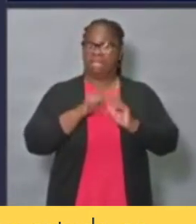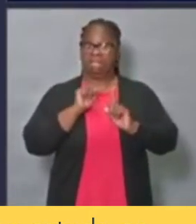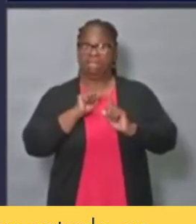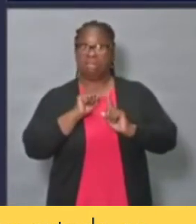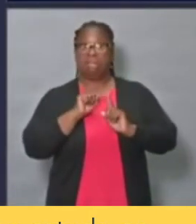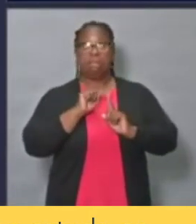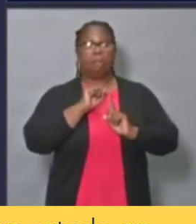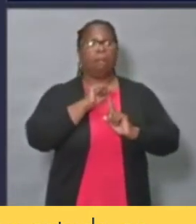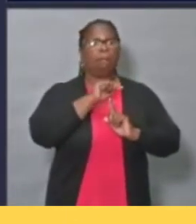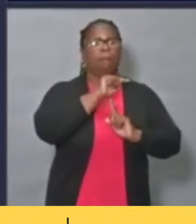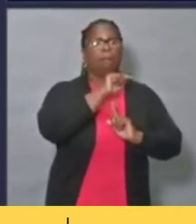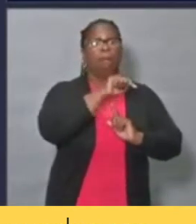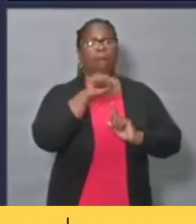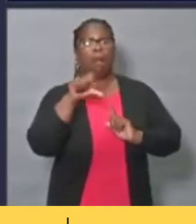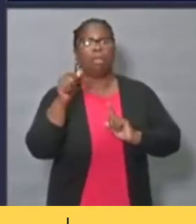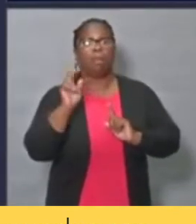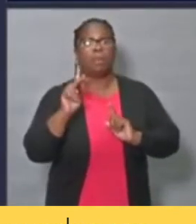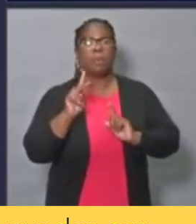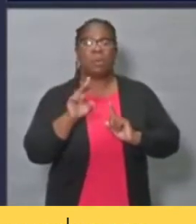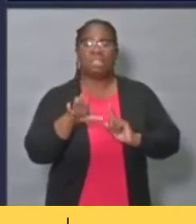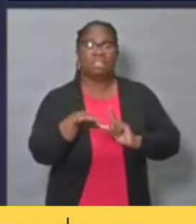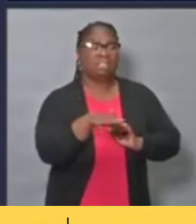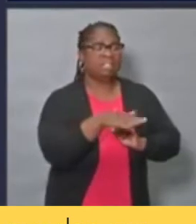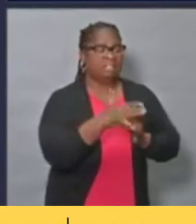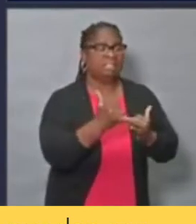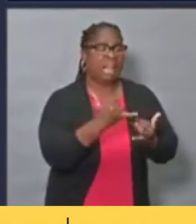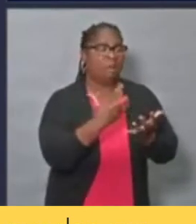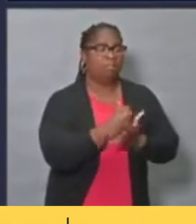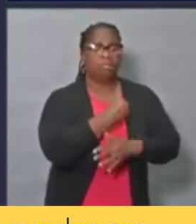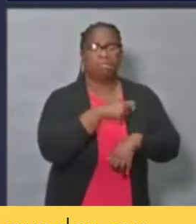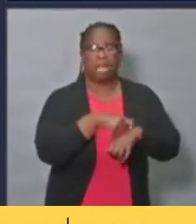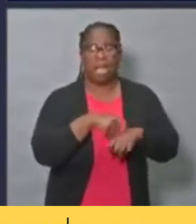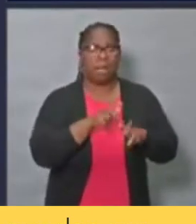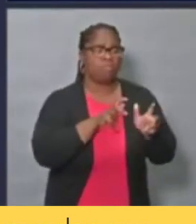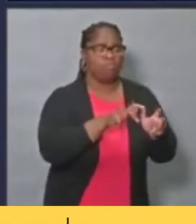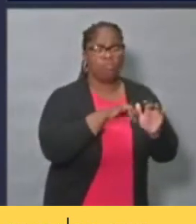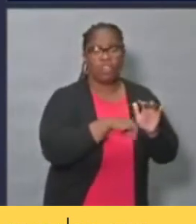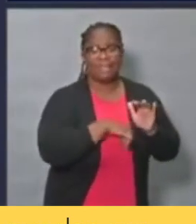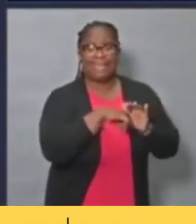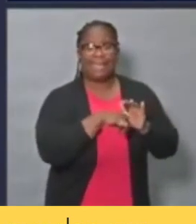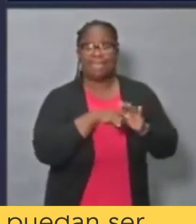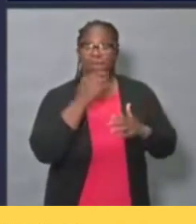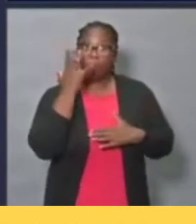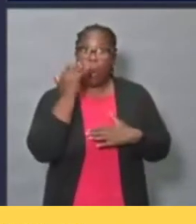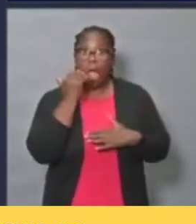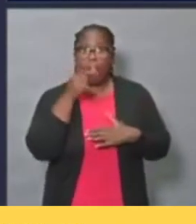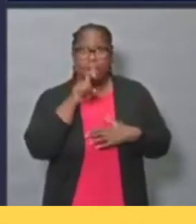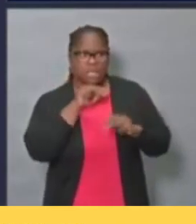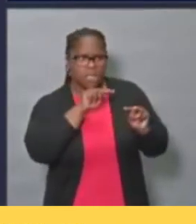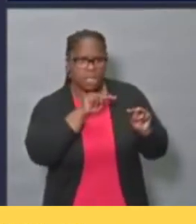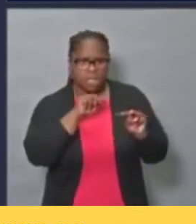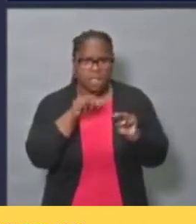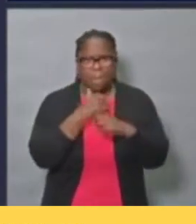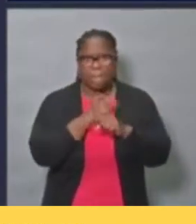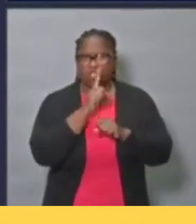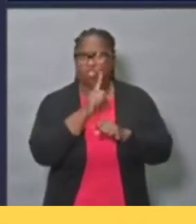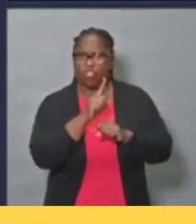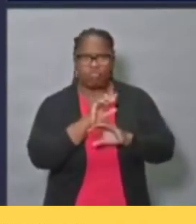have been exposed to quarantine so that they can be monitored for signs and symptoms of the disease.